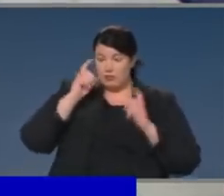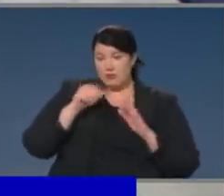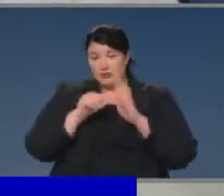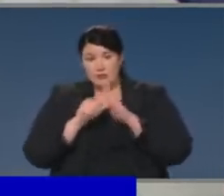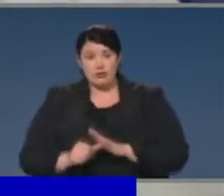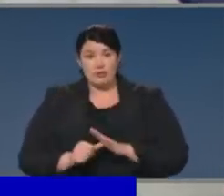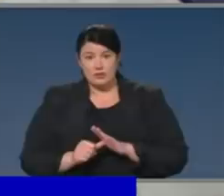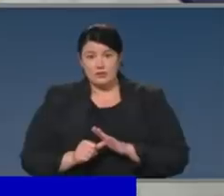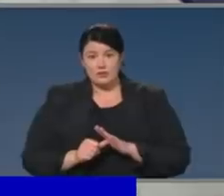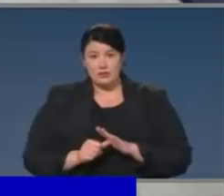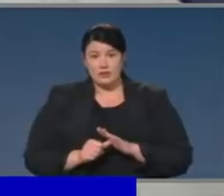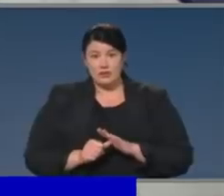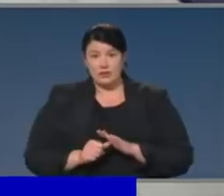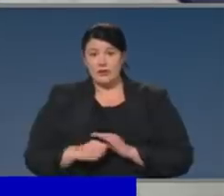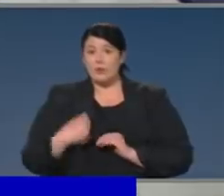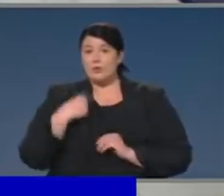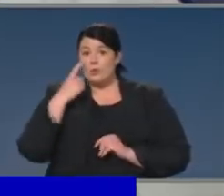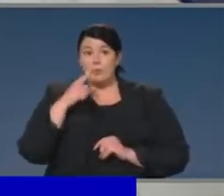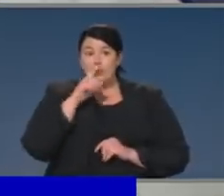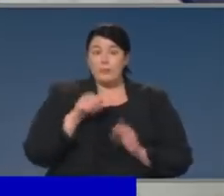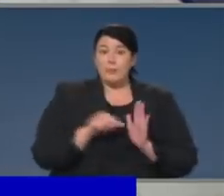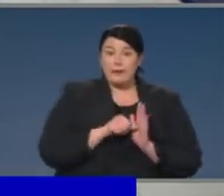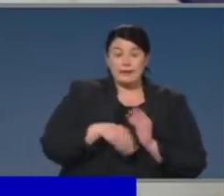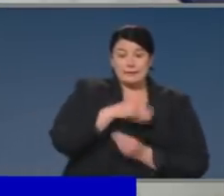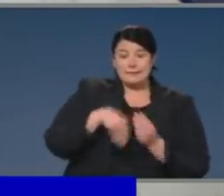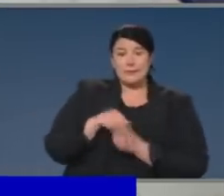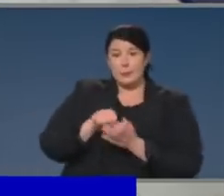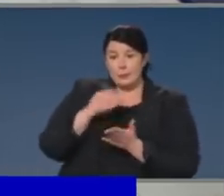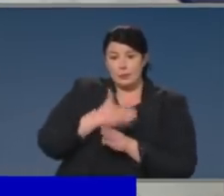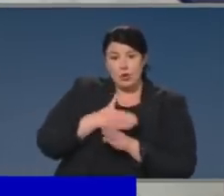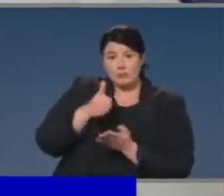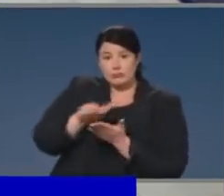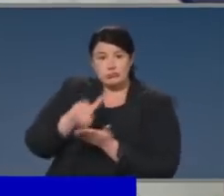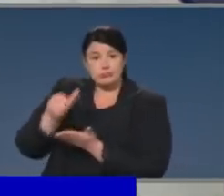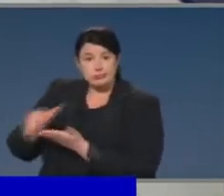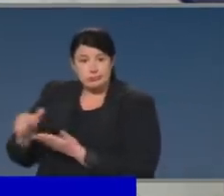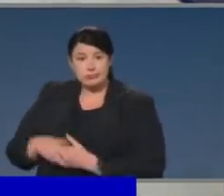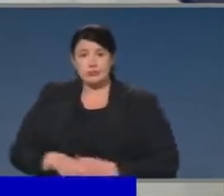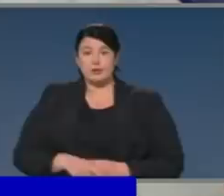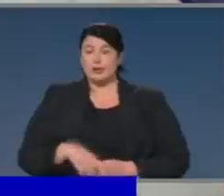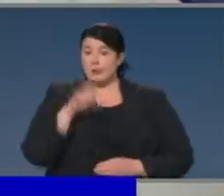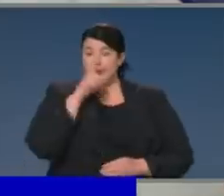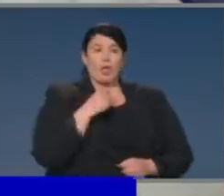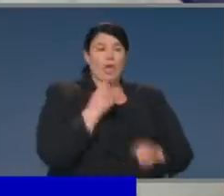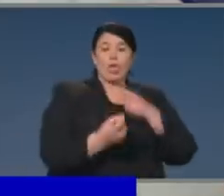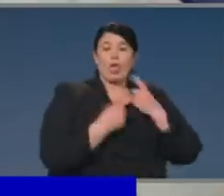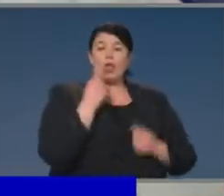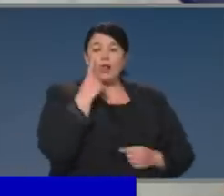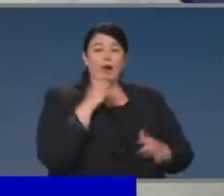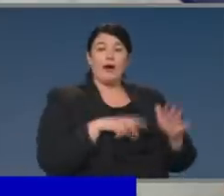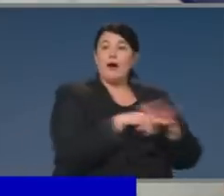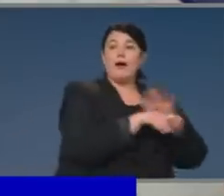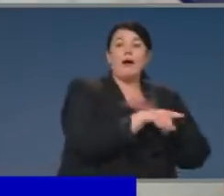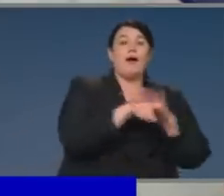at what is happening on social and economic factors. We need to look at what is happening with risky behaviours. And we need to look at data